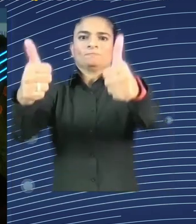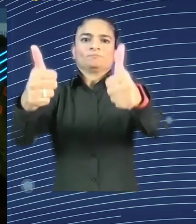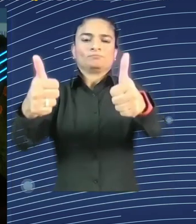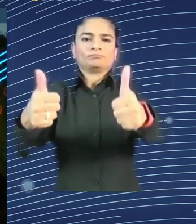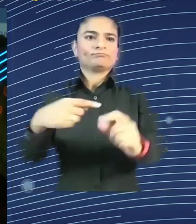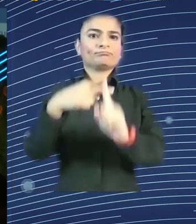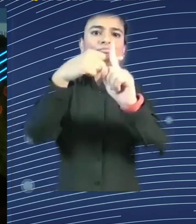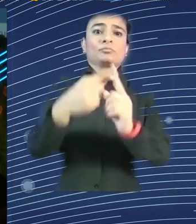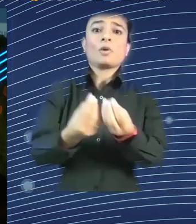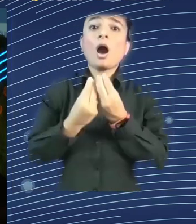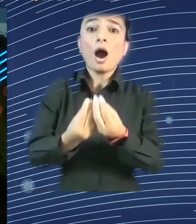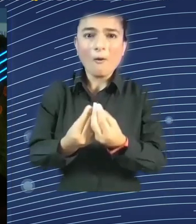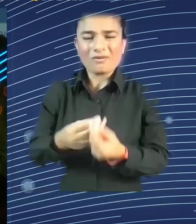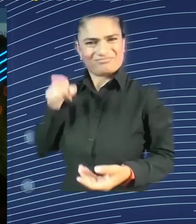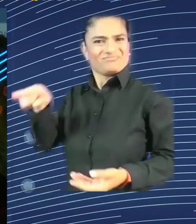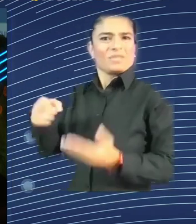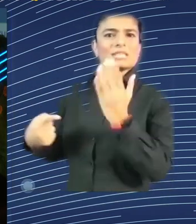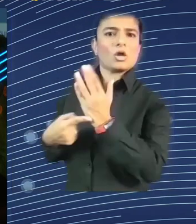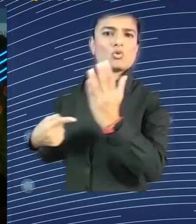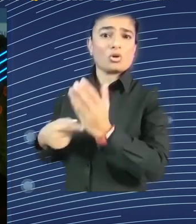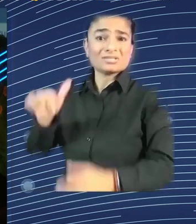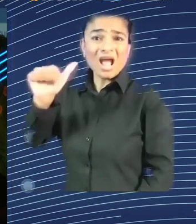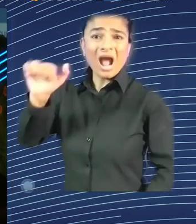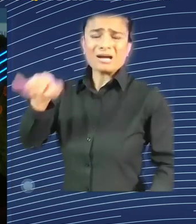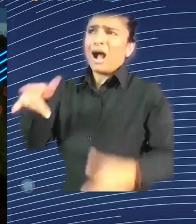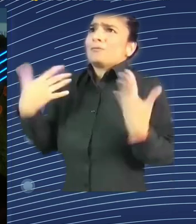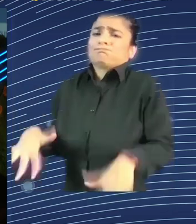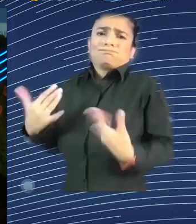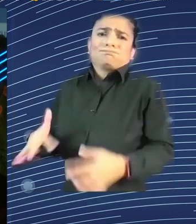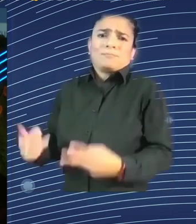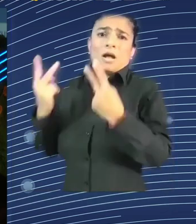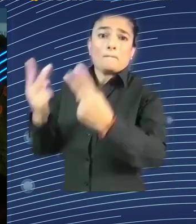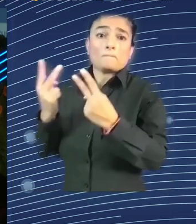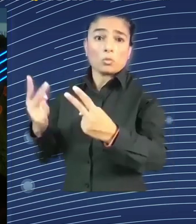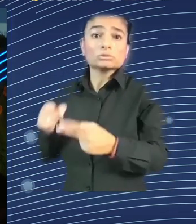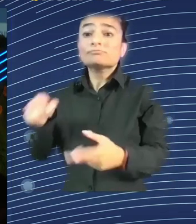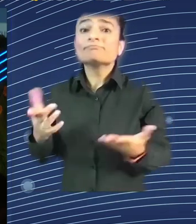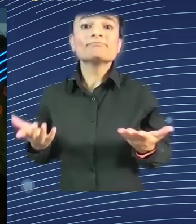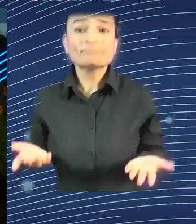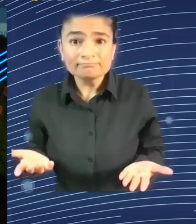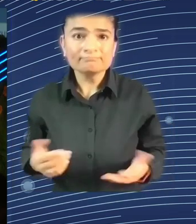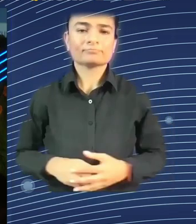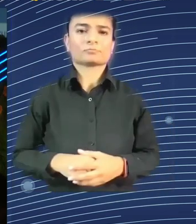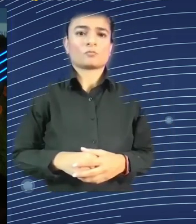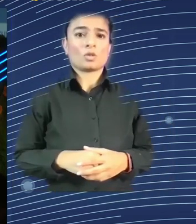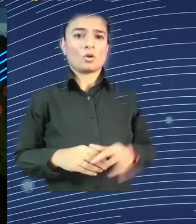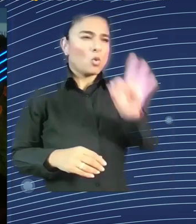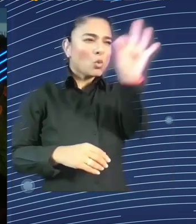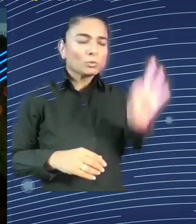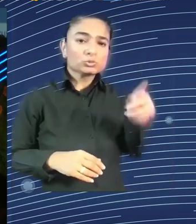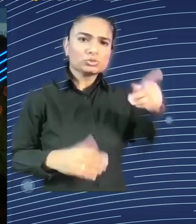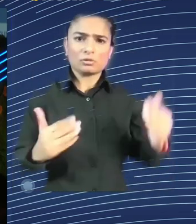it's a question of equality, that's a question of fair labor relations, of social dialogue, but also